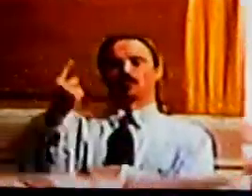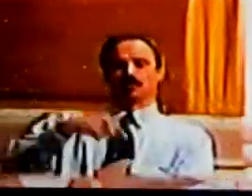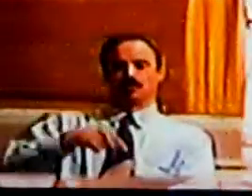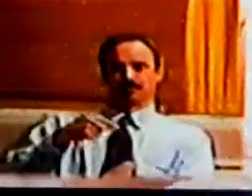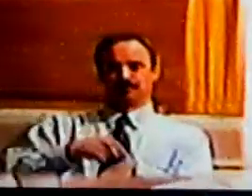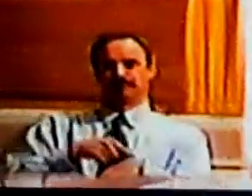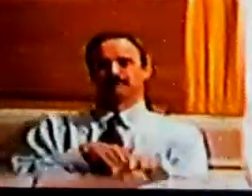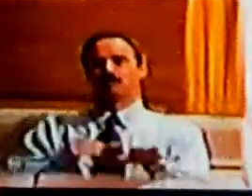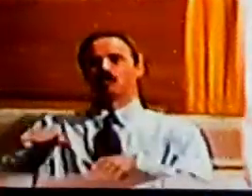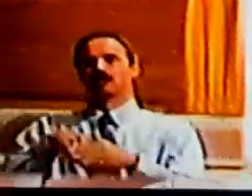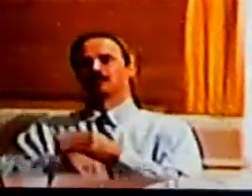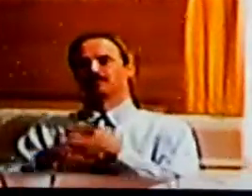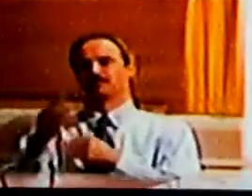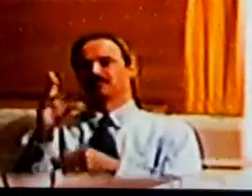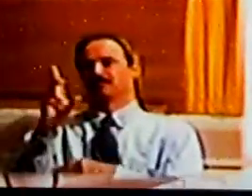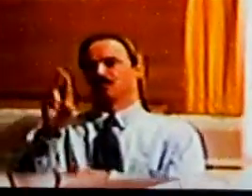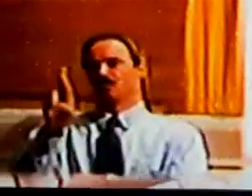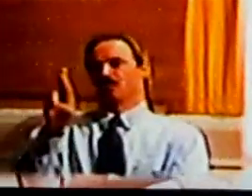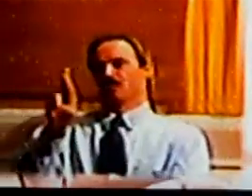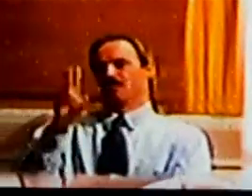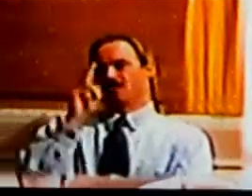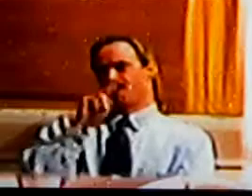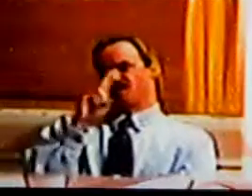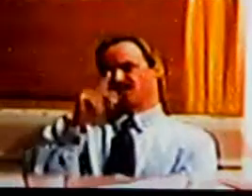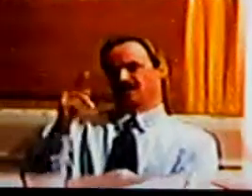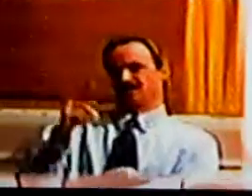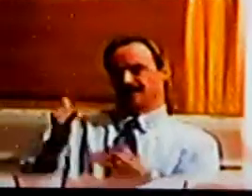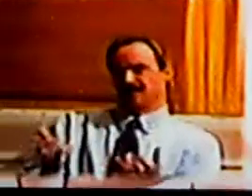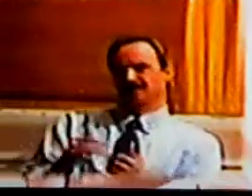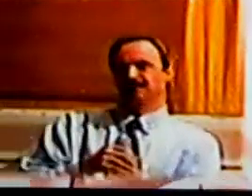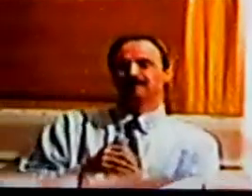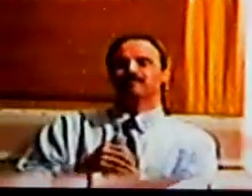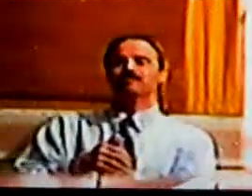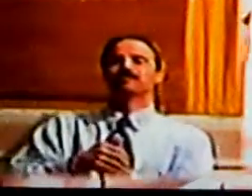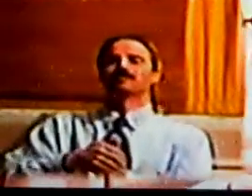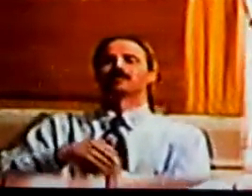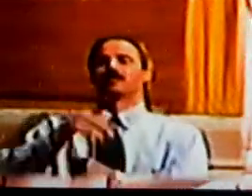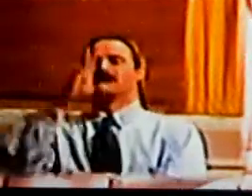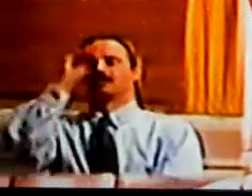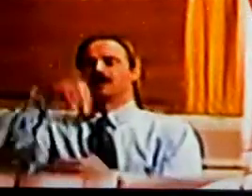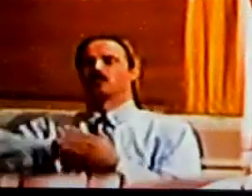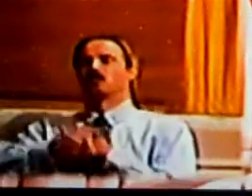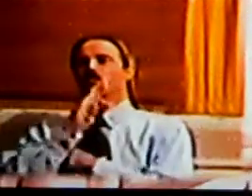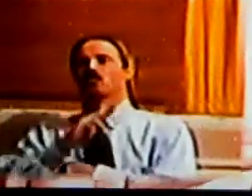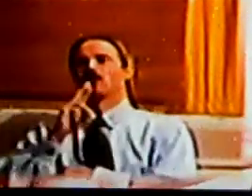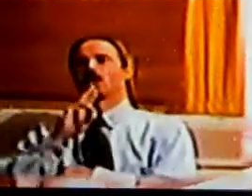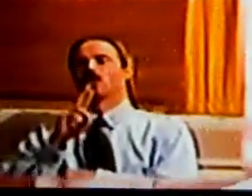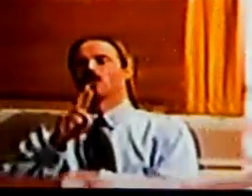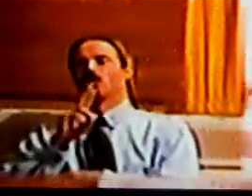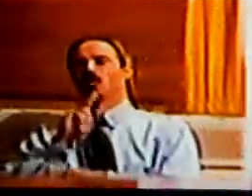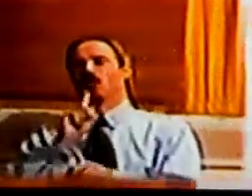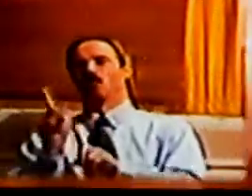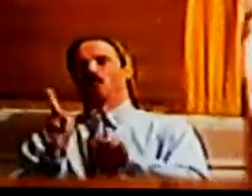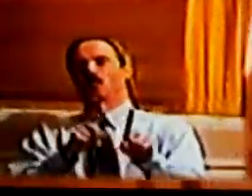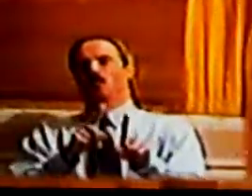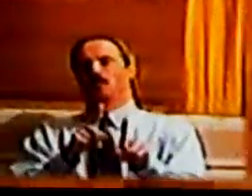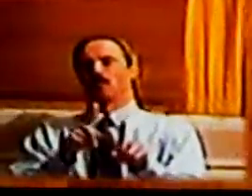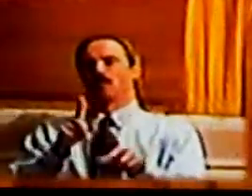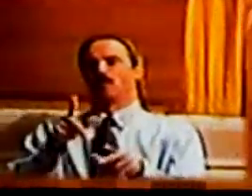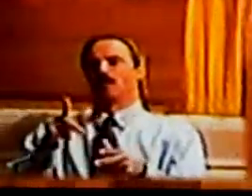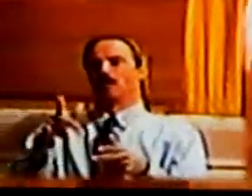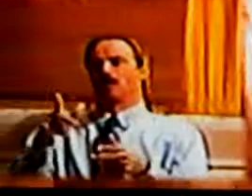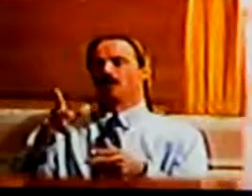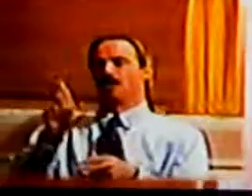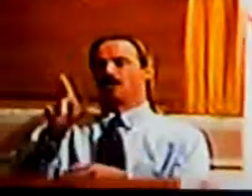i'll do some rodney dangerfield here for you this guy goes into a restaurant orders lobster the waiter brings the lobster to the table